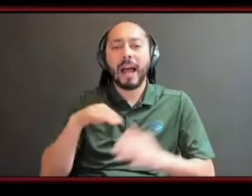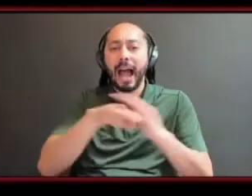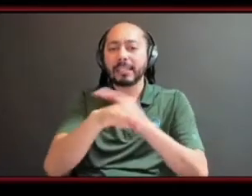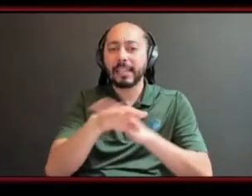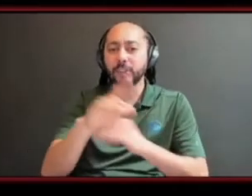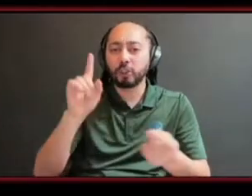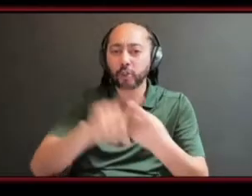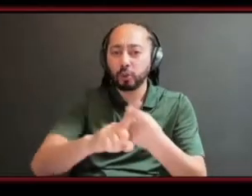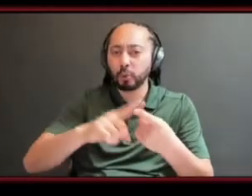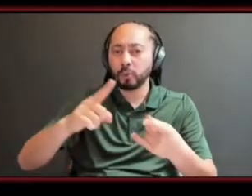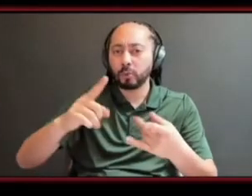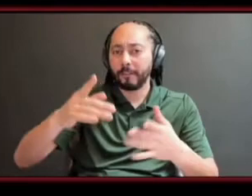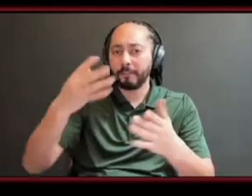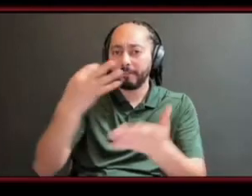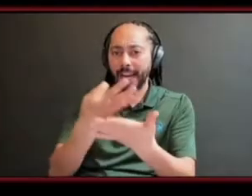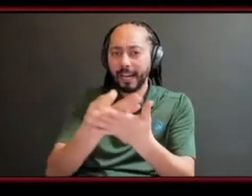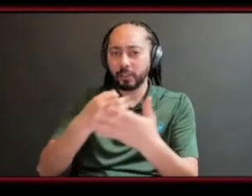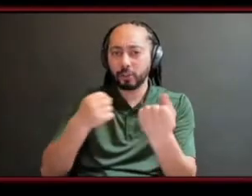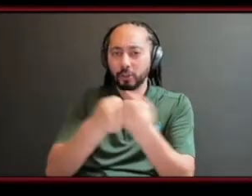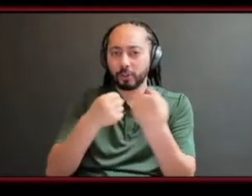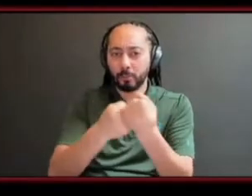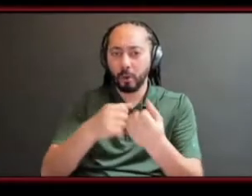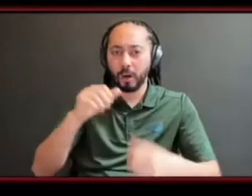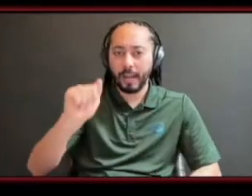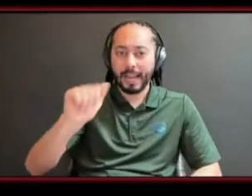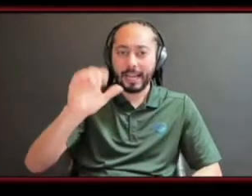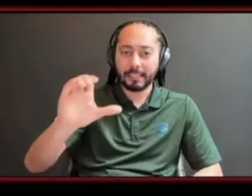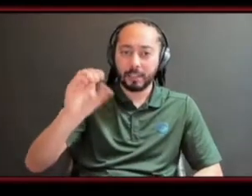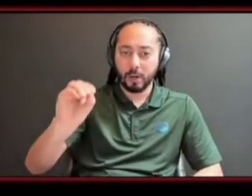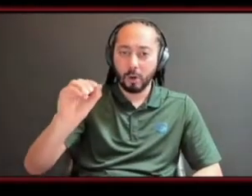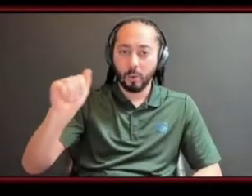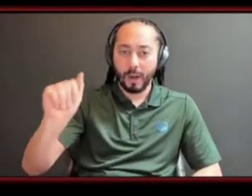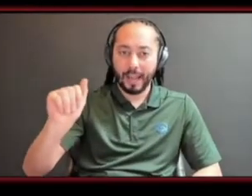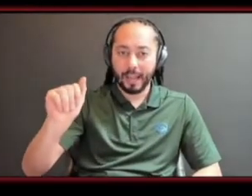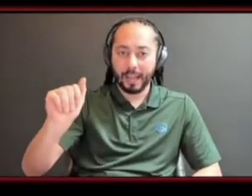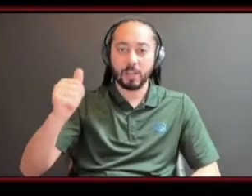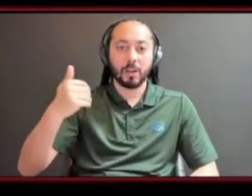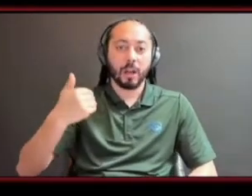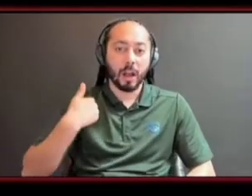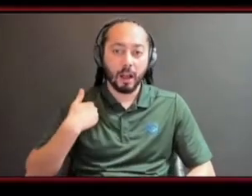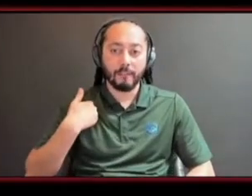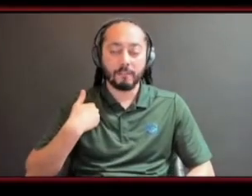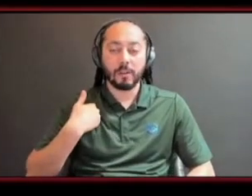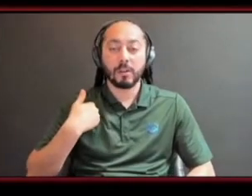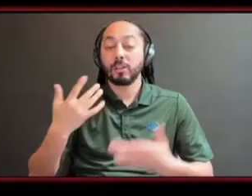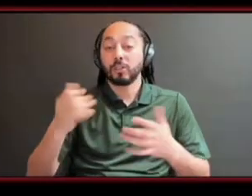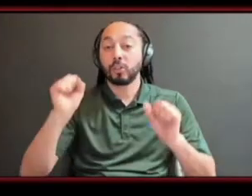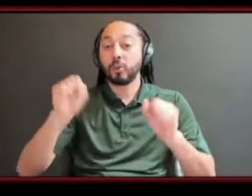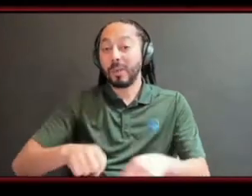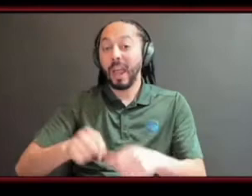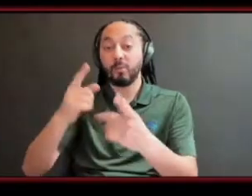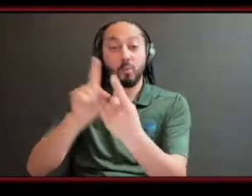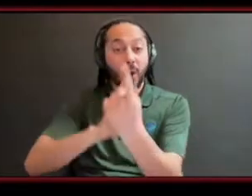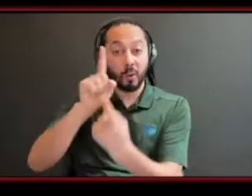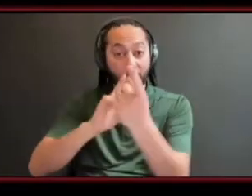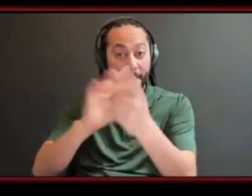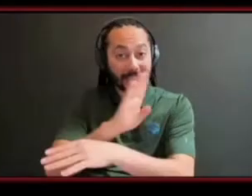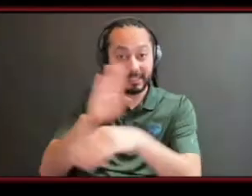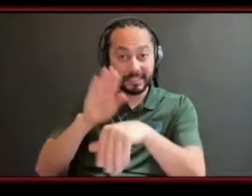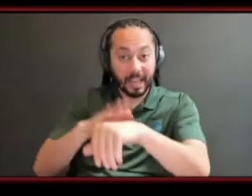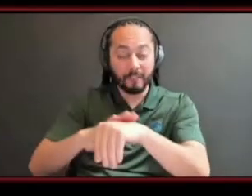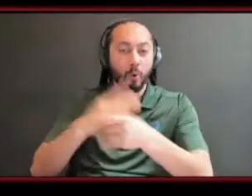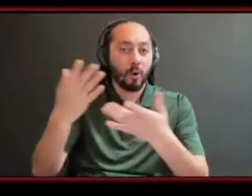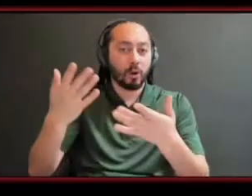help you with expenses a business advising so you can have one-on-one business counseling for students and staff and faculty